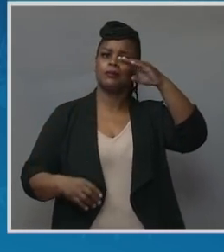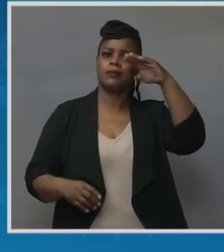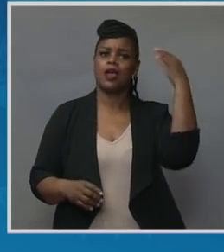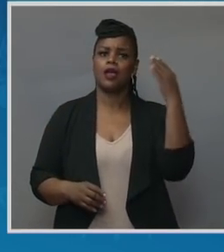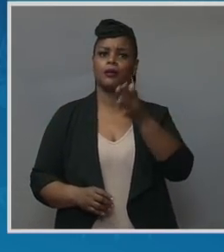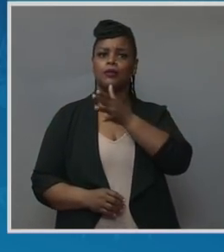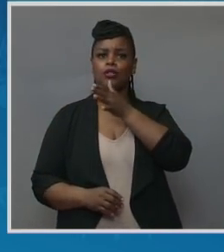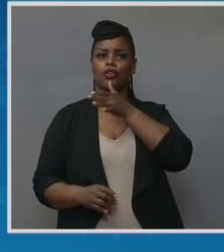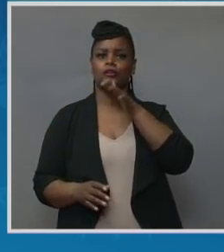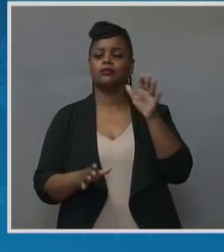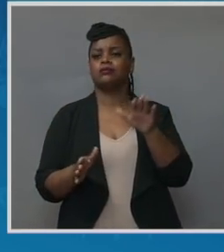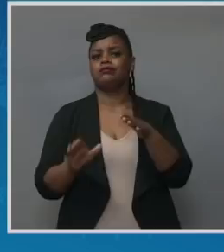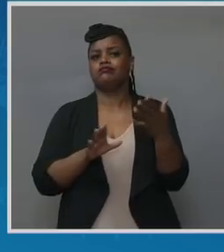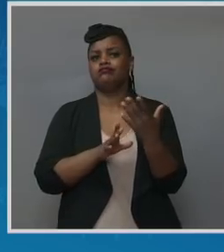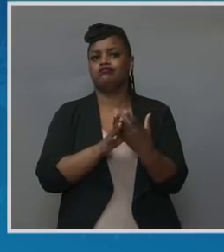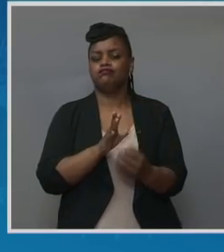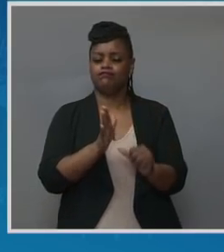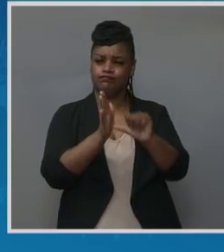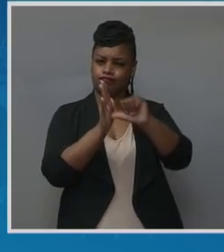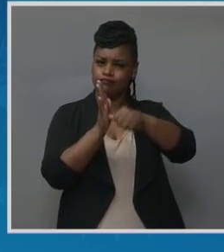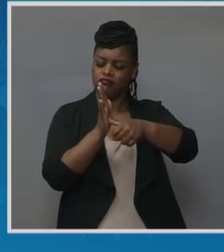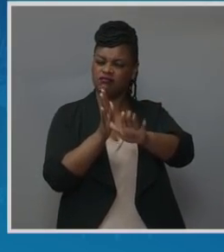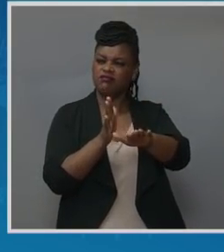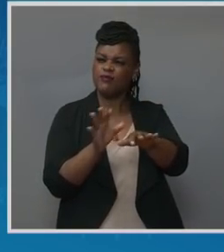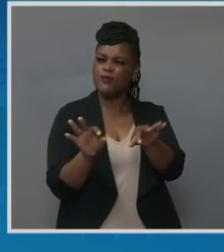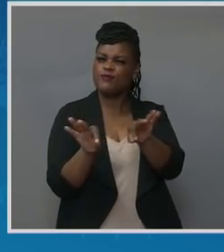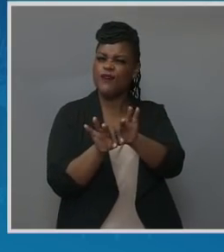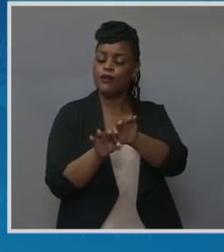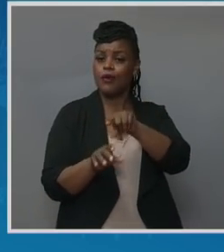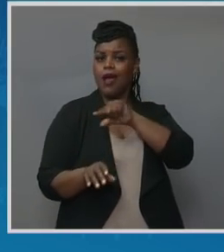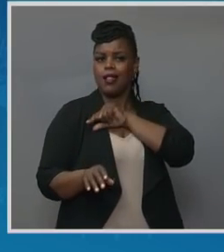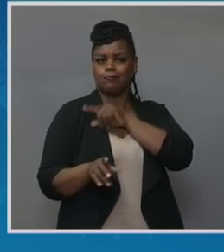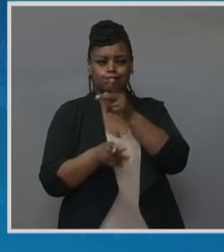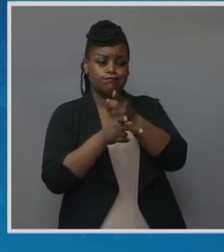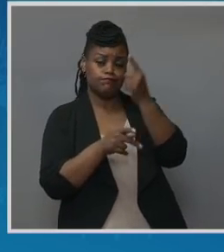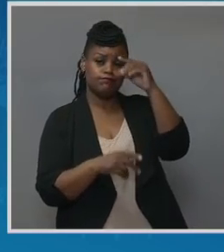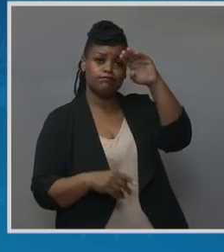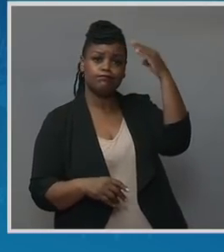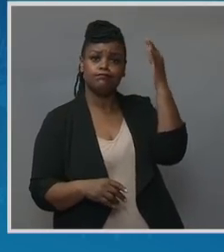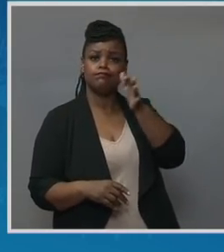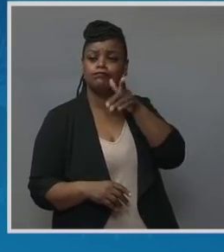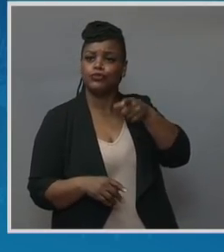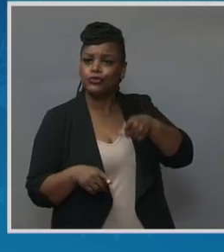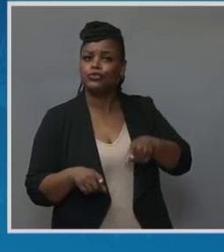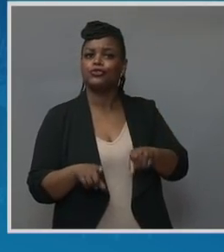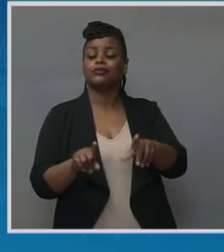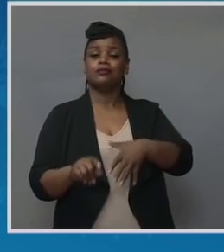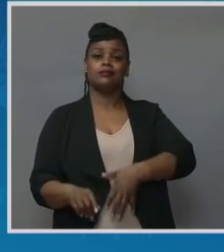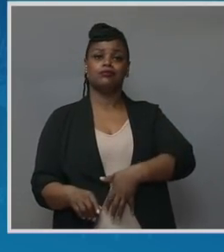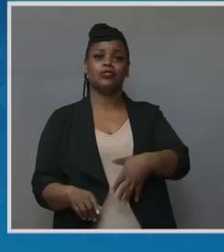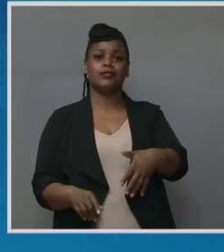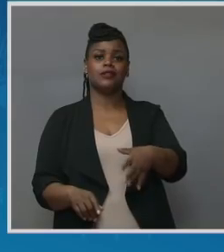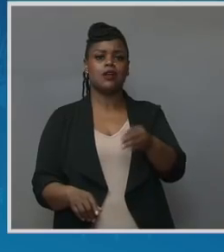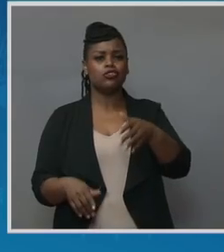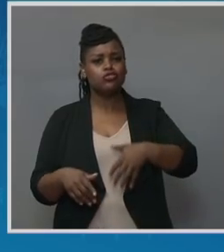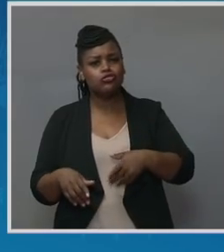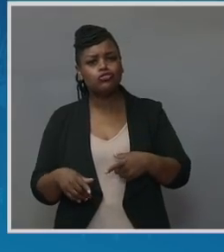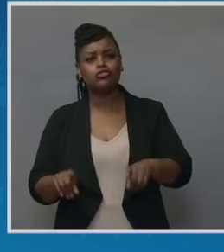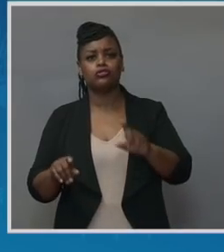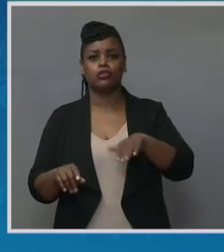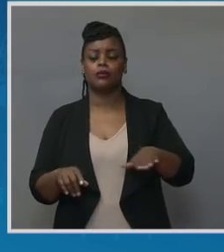emphasizing the importance of quality care for black women during pregnancy, in childbirth and postpartum.